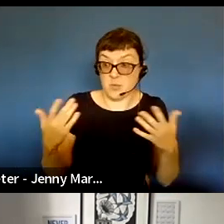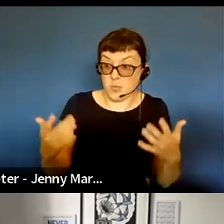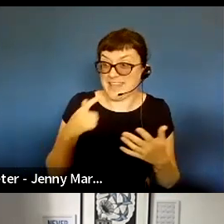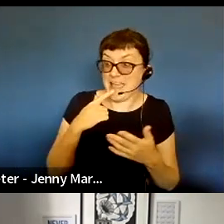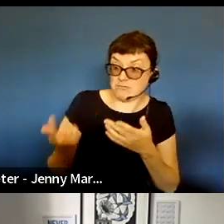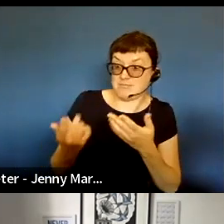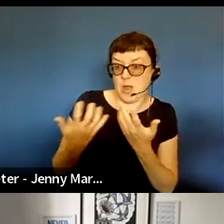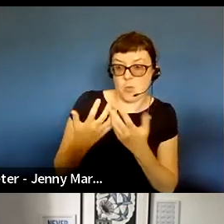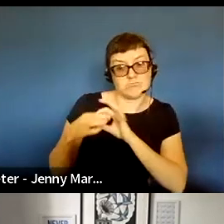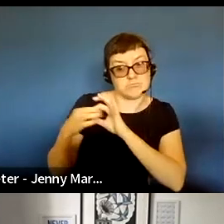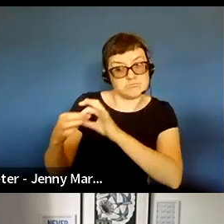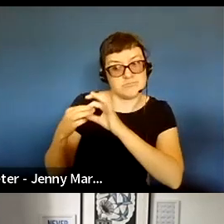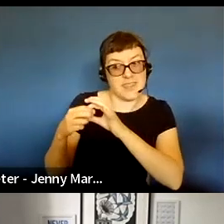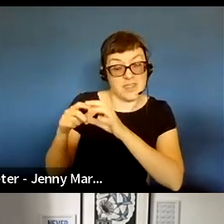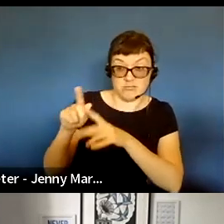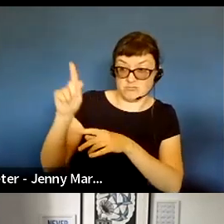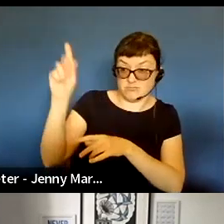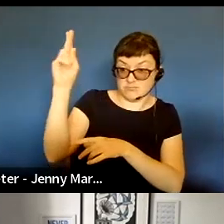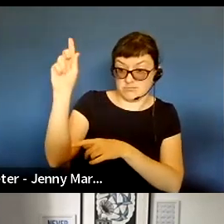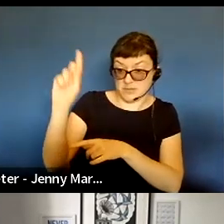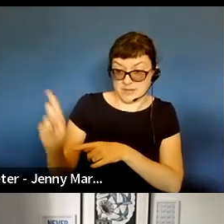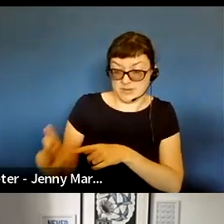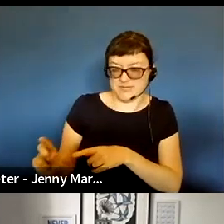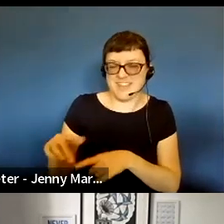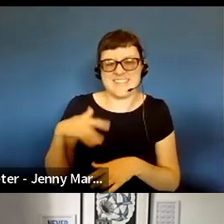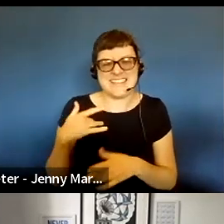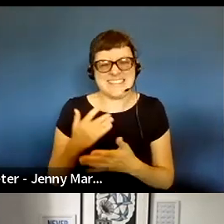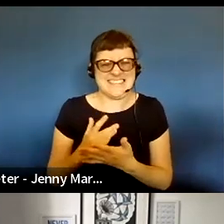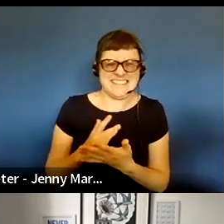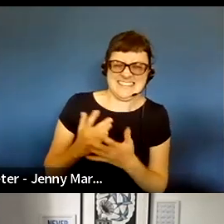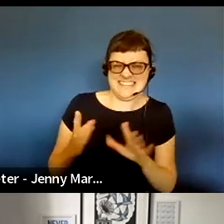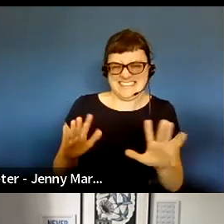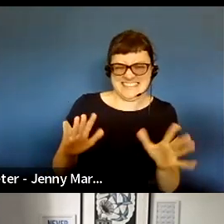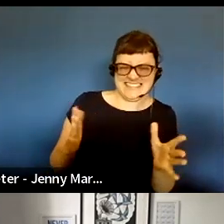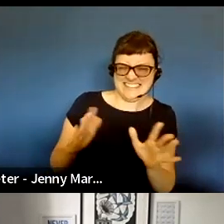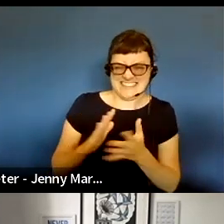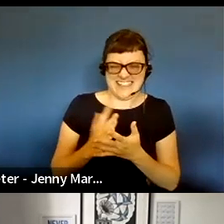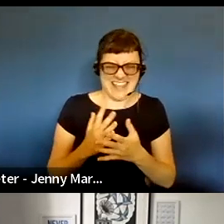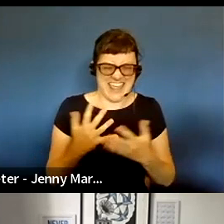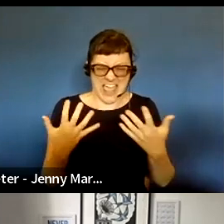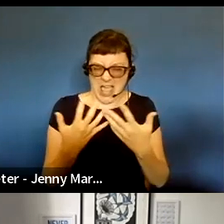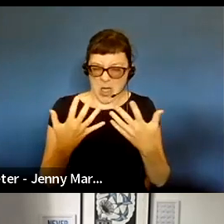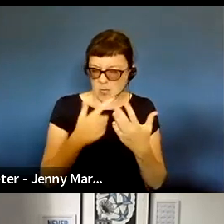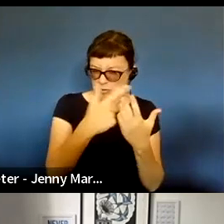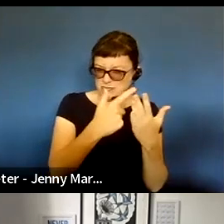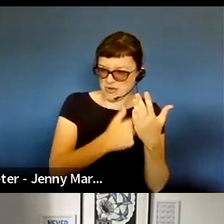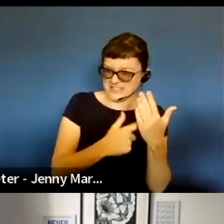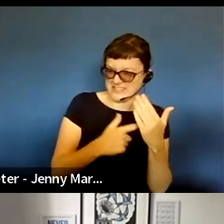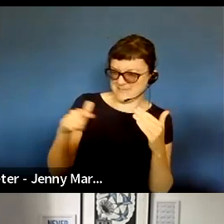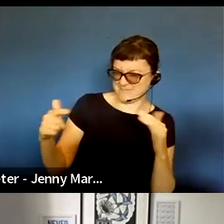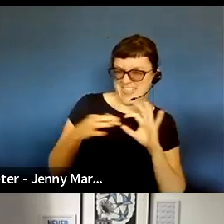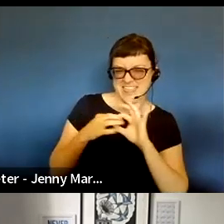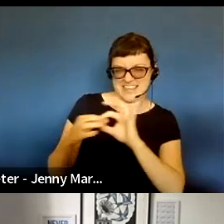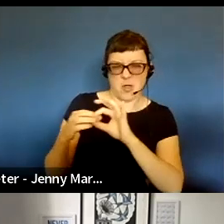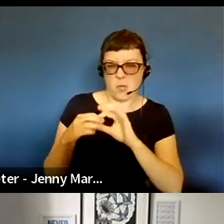to those people? So that because that felt really uncomfortable to try and kind of quantify and add a set of criteria to and what kind of what could we